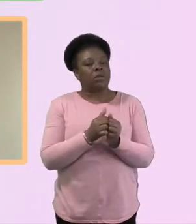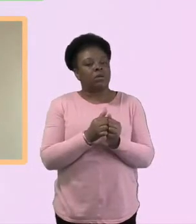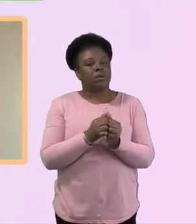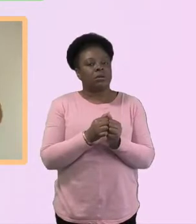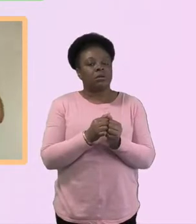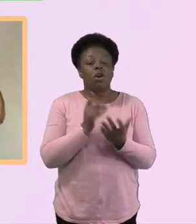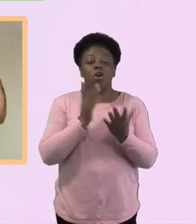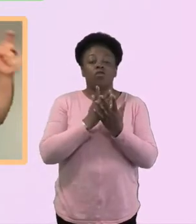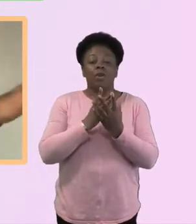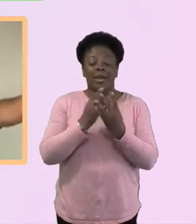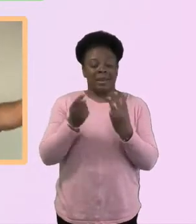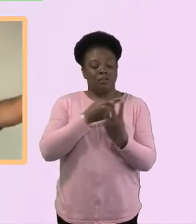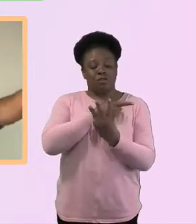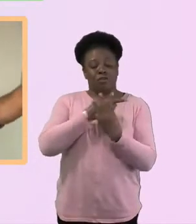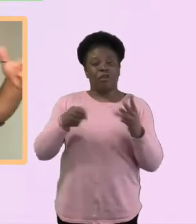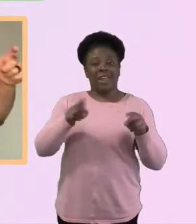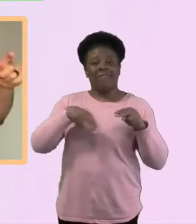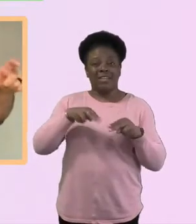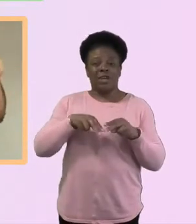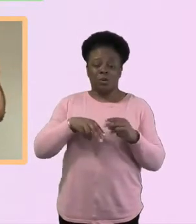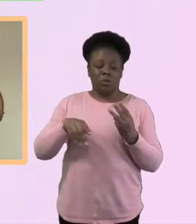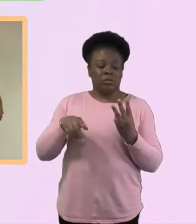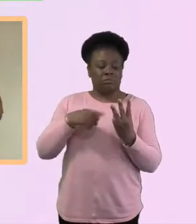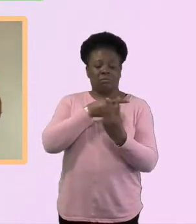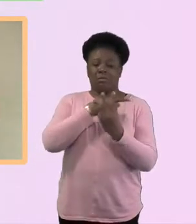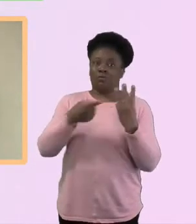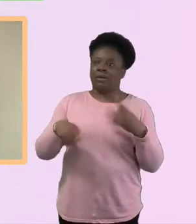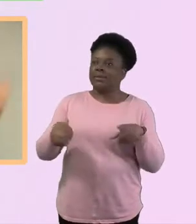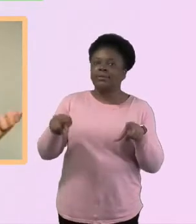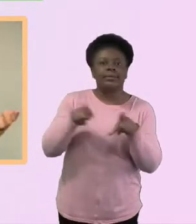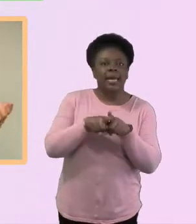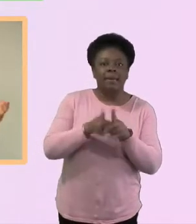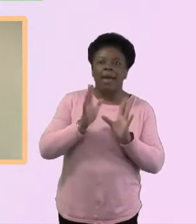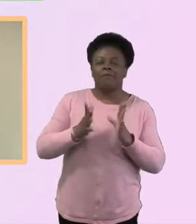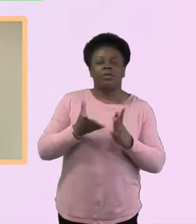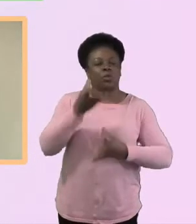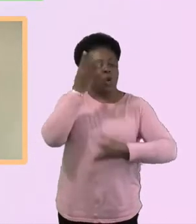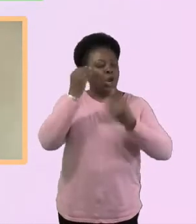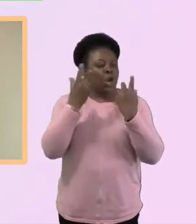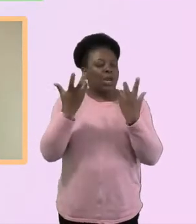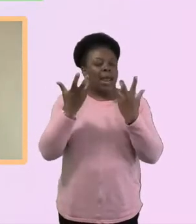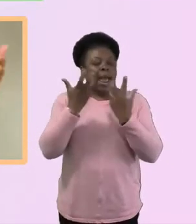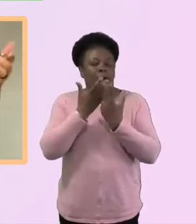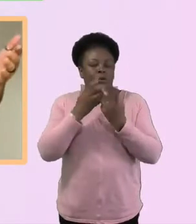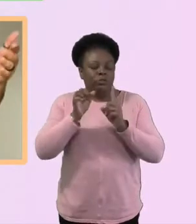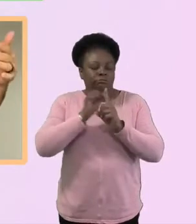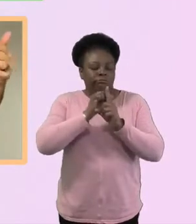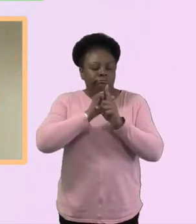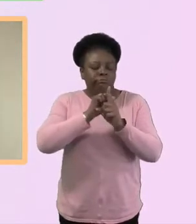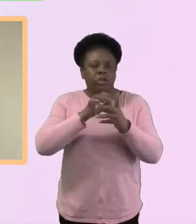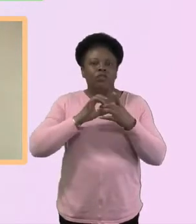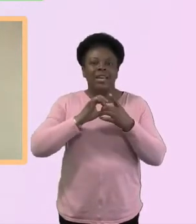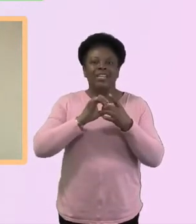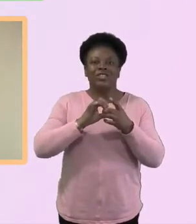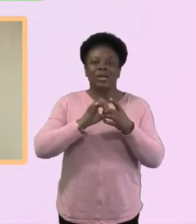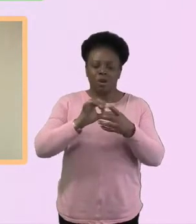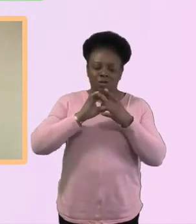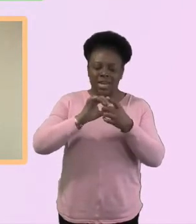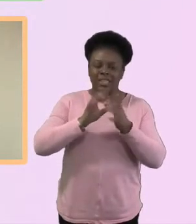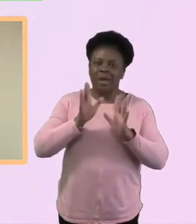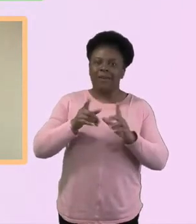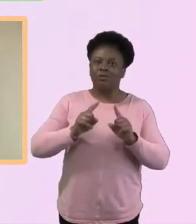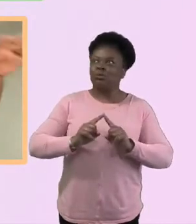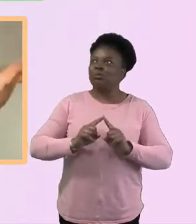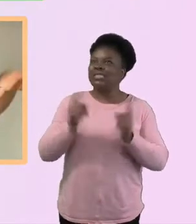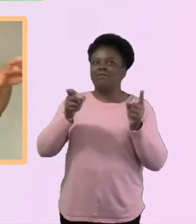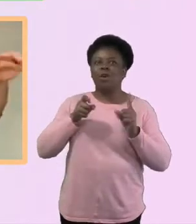was learning to do relationships differently from what we've been used to doing. You know, several times we're used to people coming to us, but how do